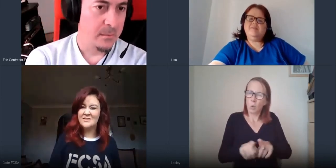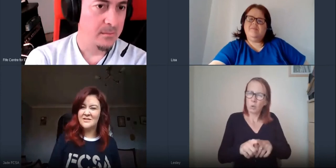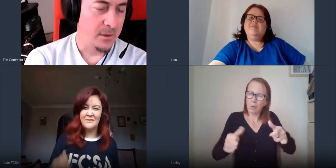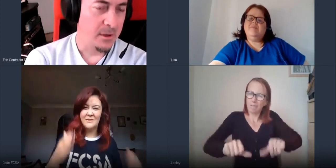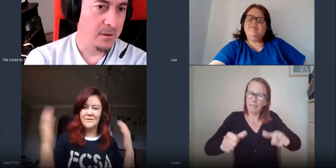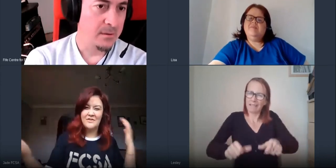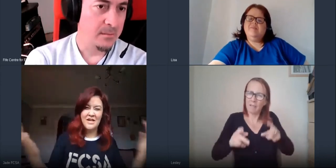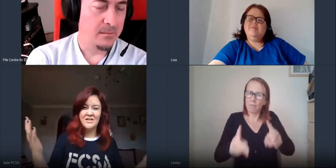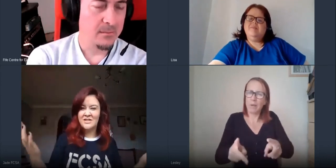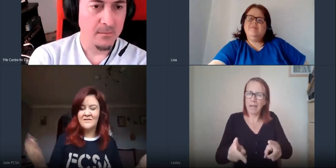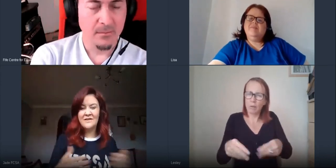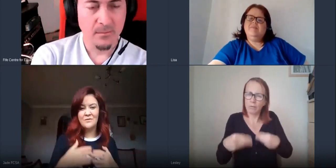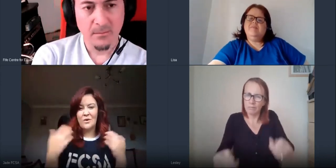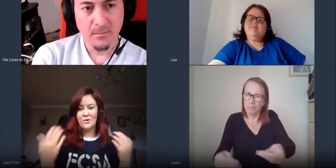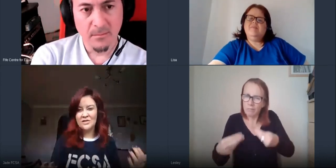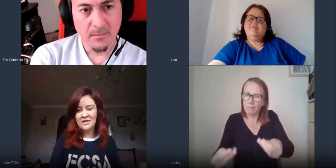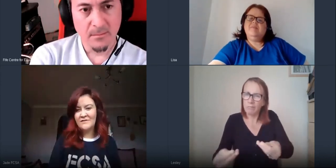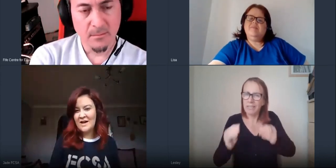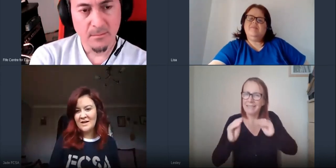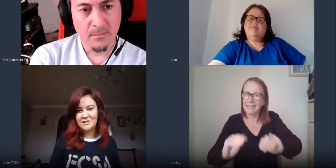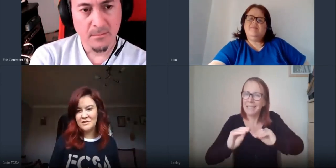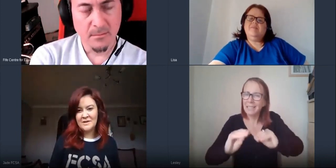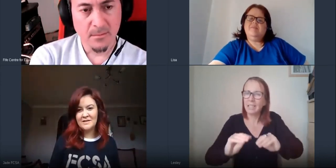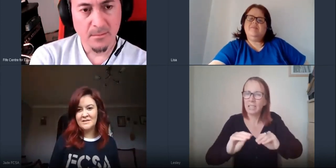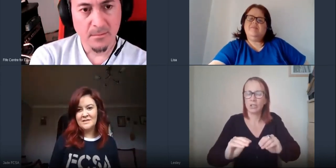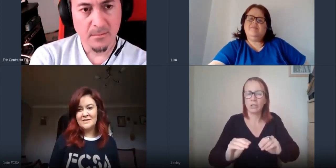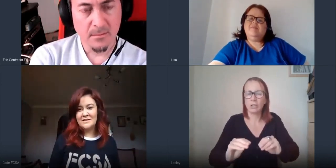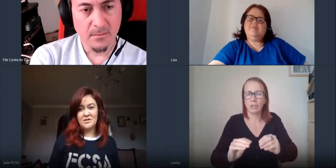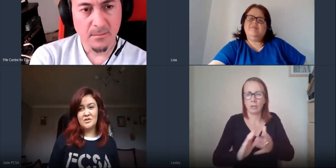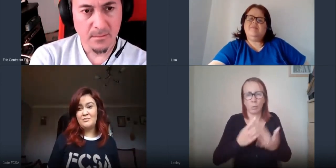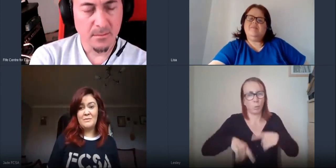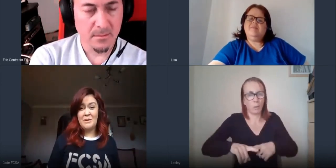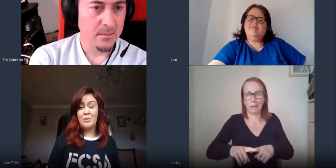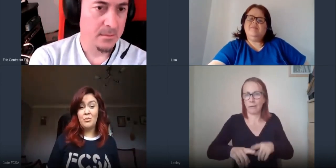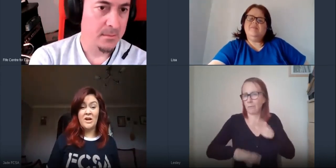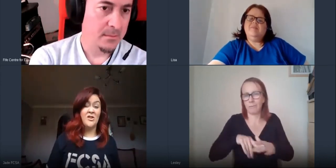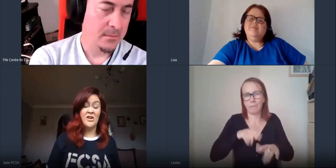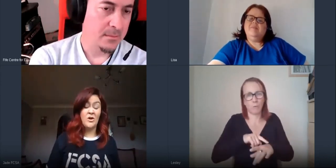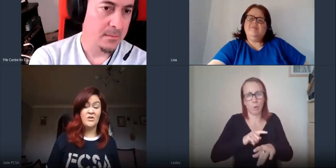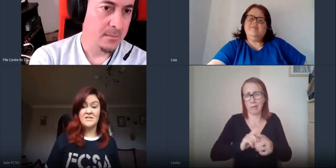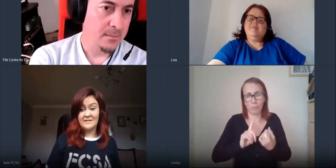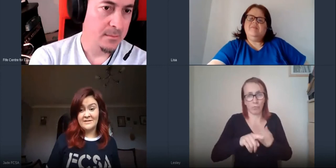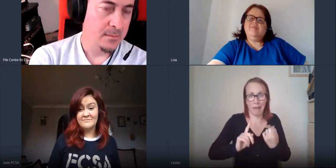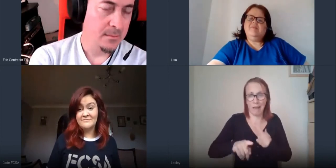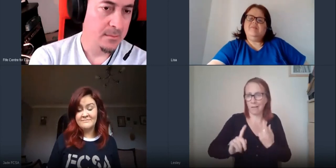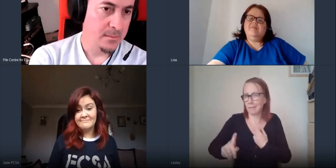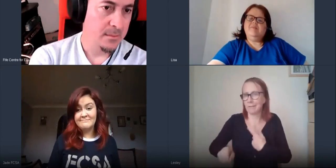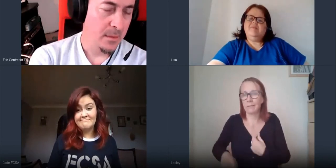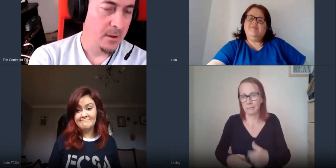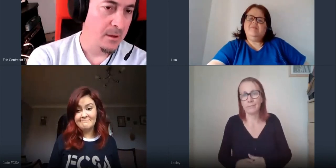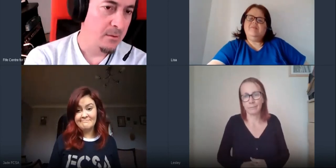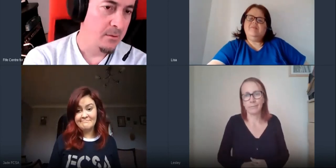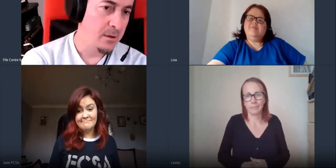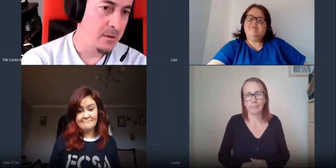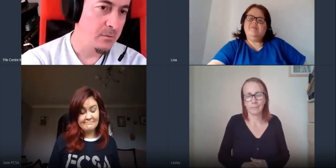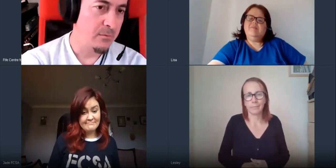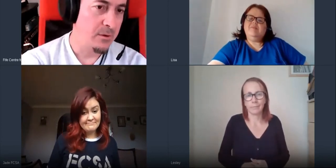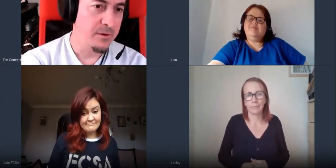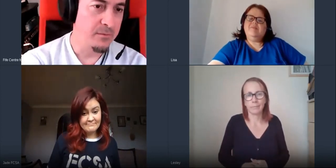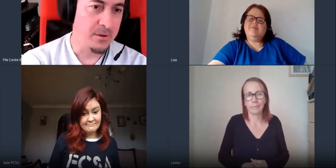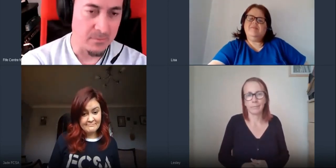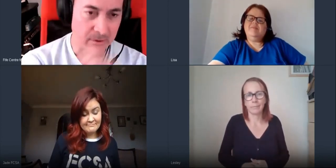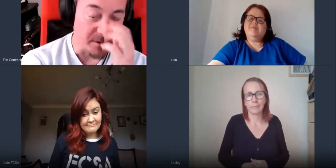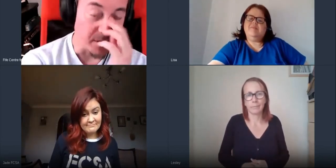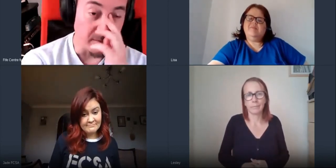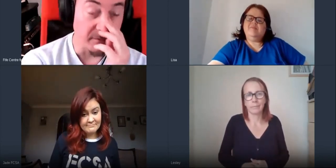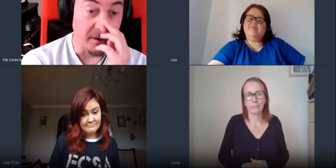so like everything we're constantly reacting to it there's people working on it constantly well one thing we